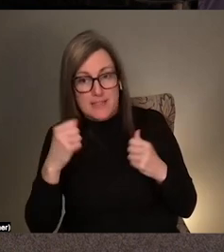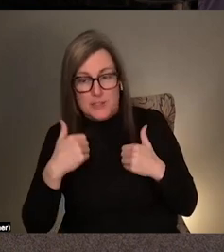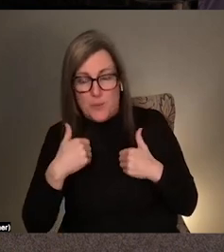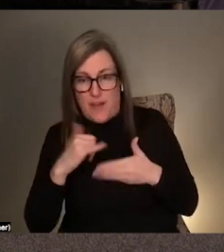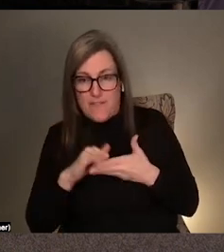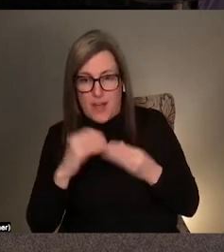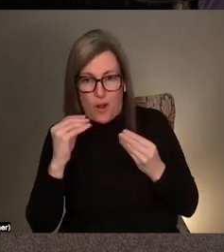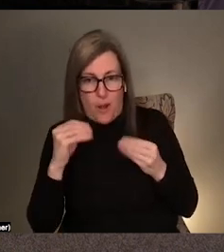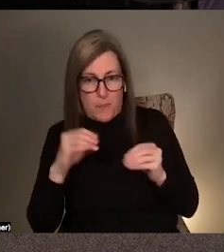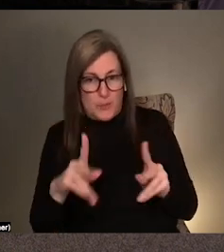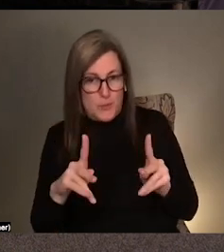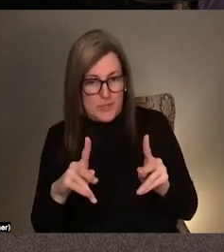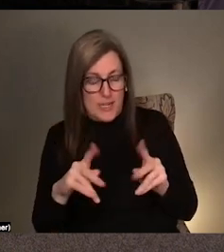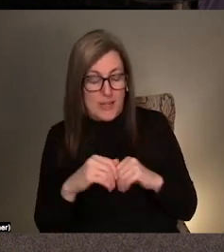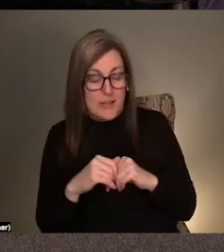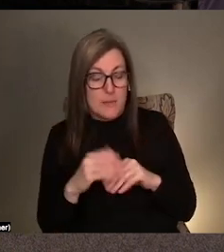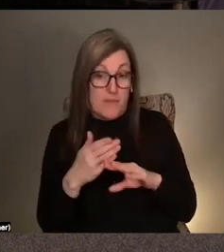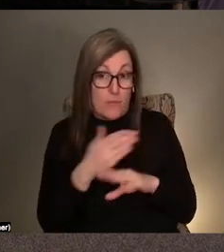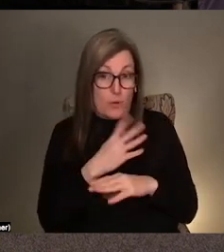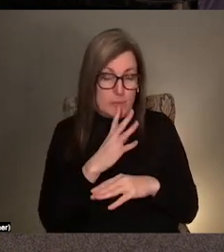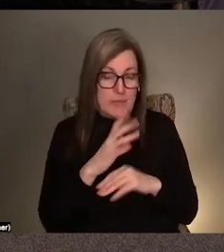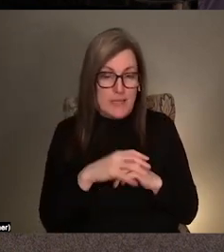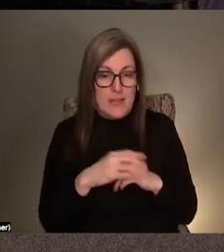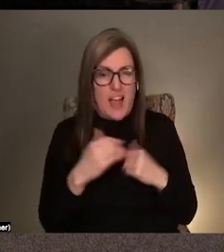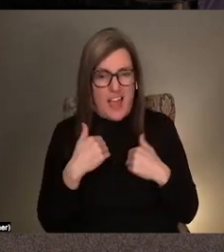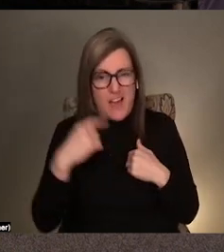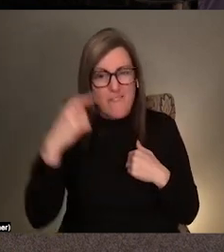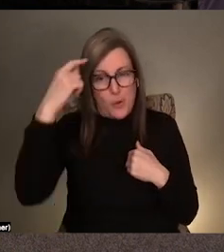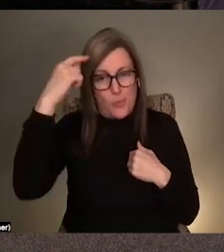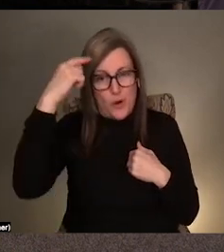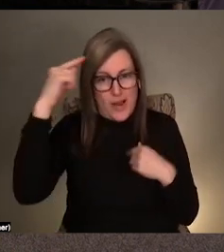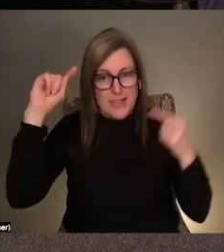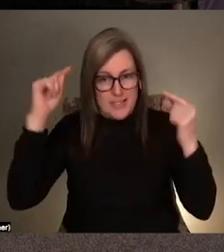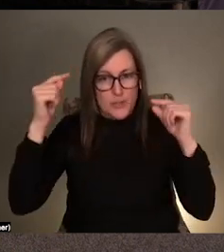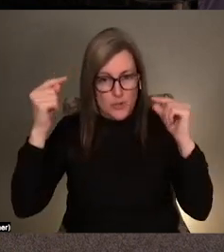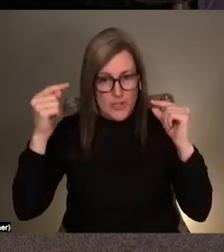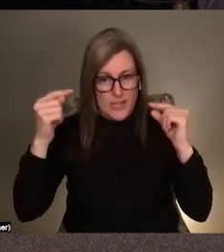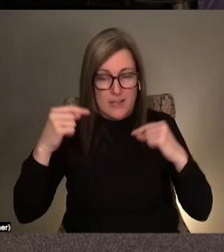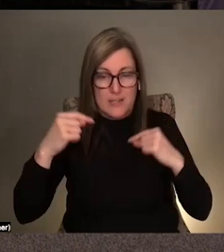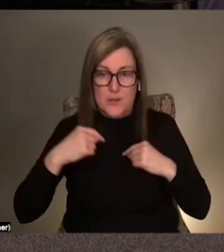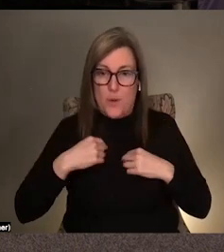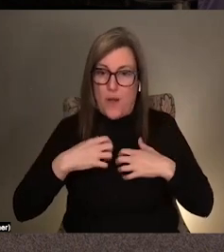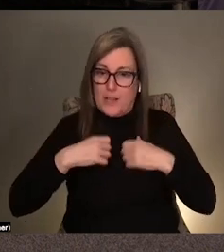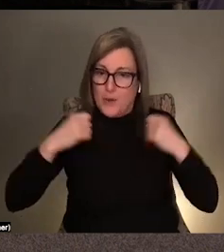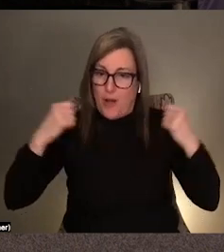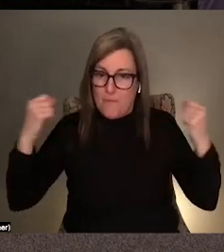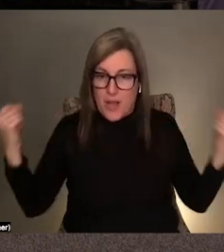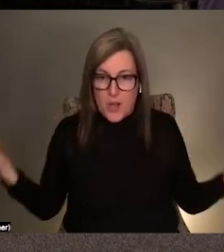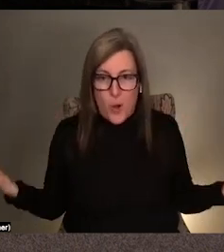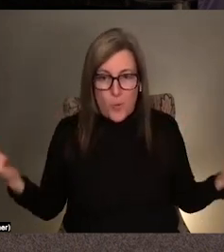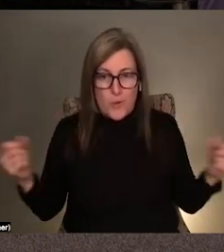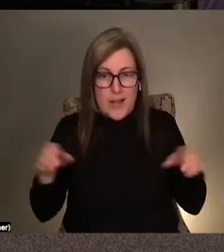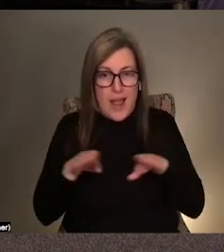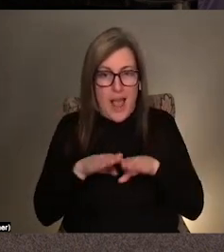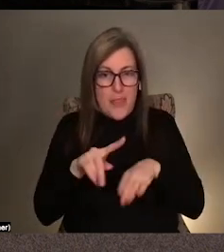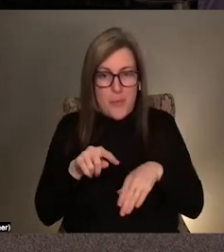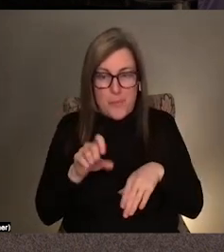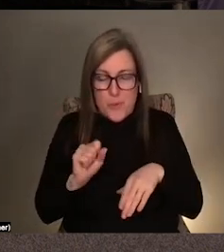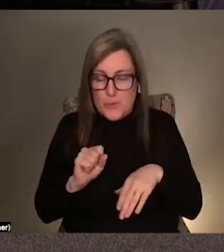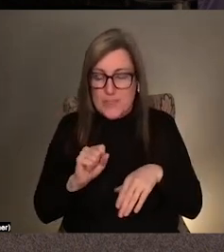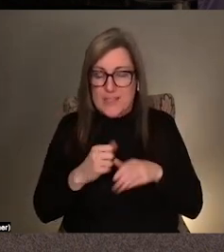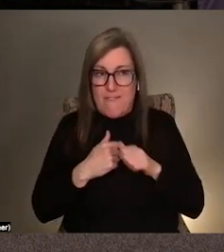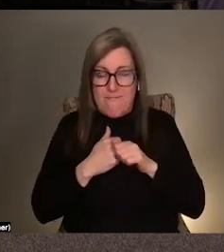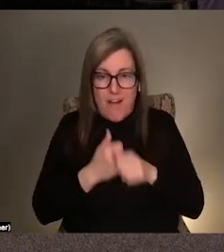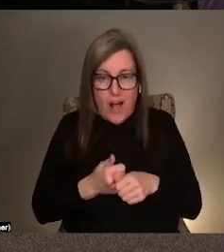hearing you speak as a performer with a brain injury. I was moved to take off my coat and boots and follow the verbal cues as instructions